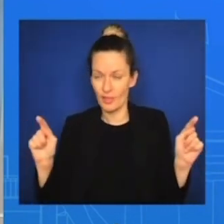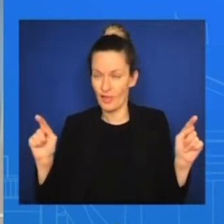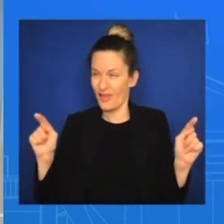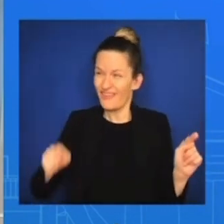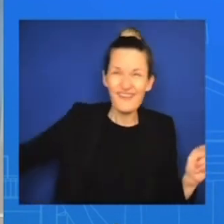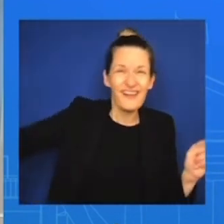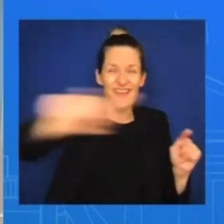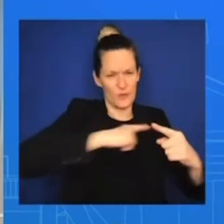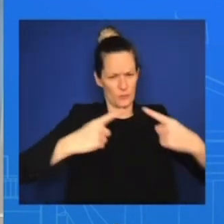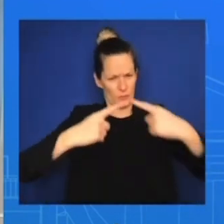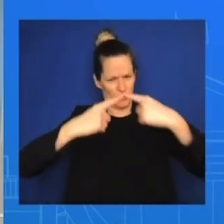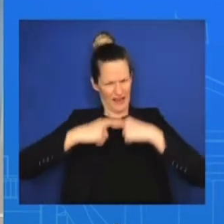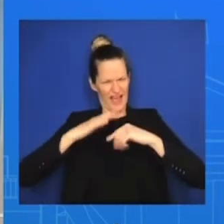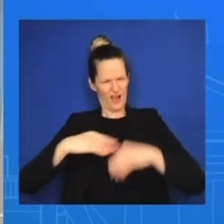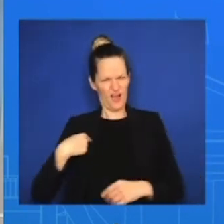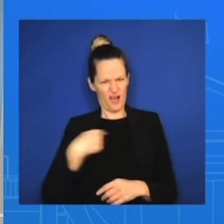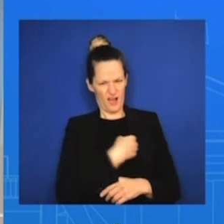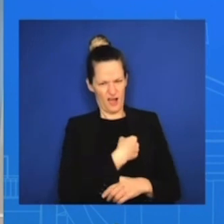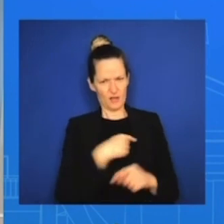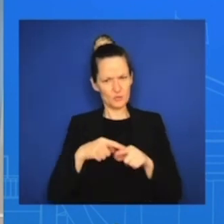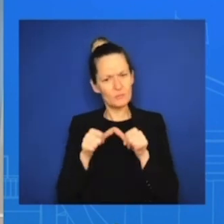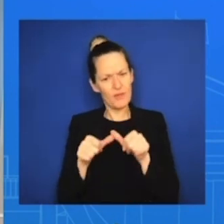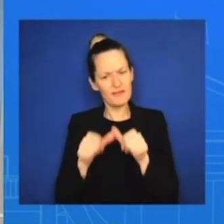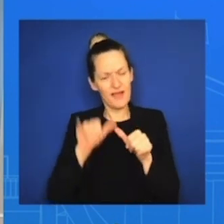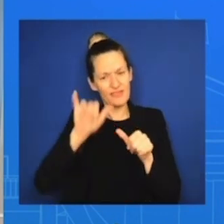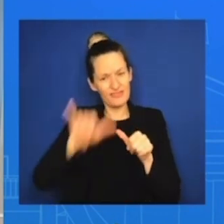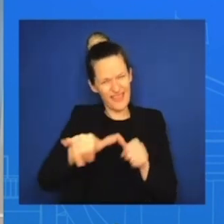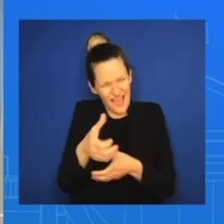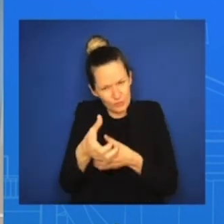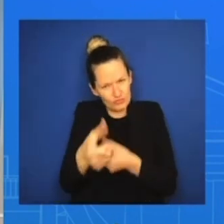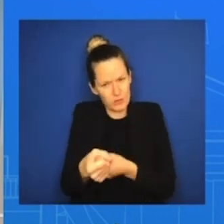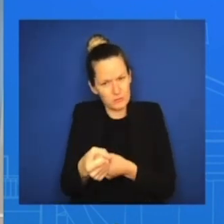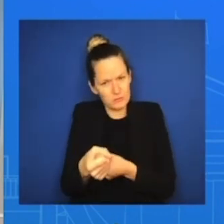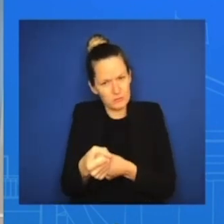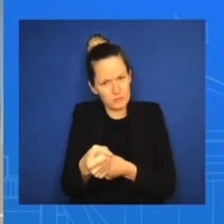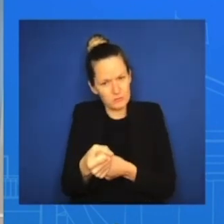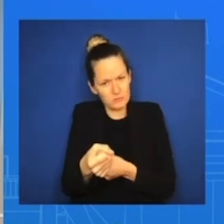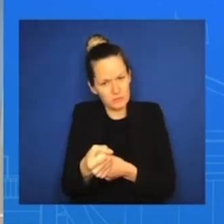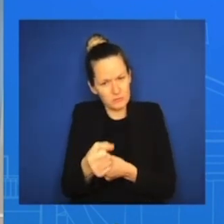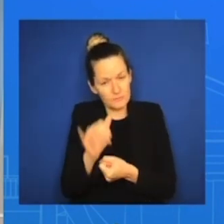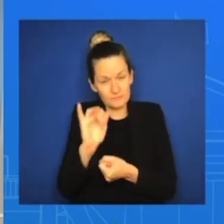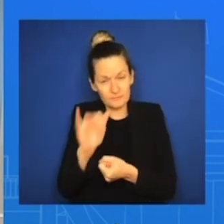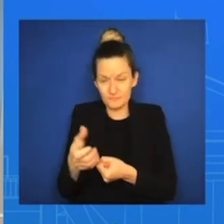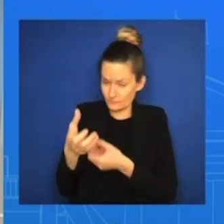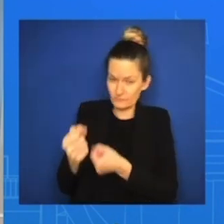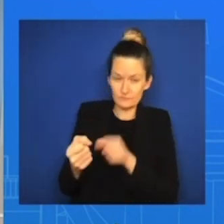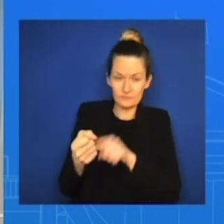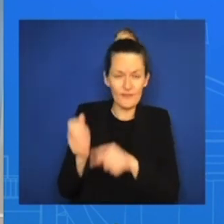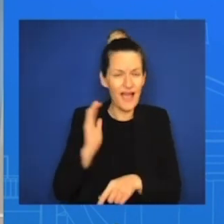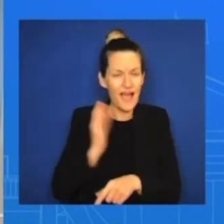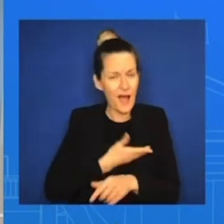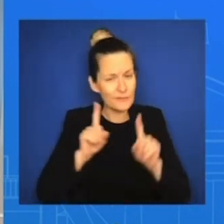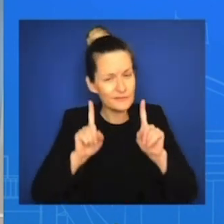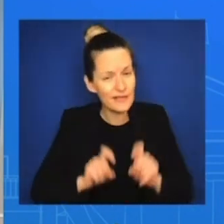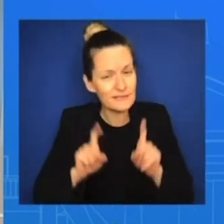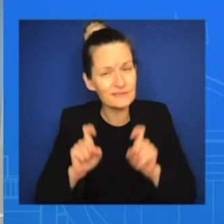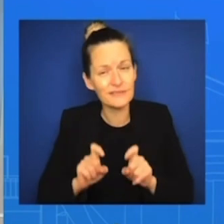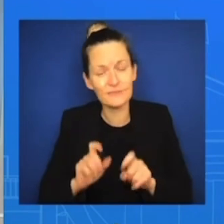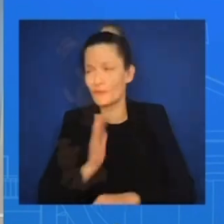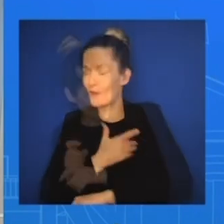and ensure that we had high uptake of testing and of vaccines and now of treatment pathways as well.